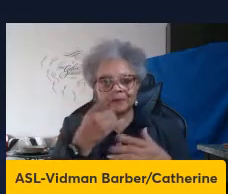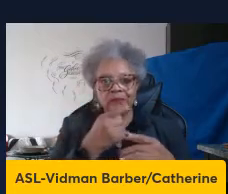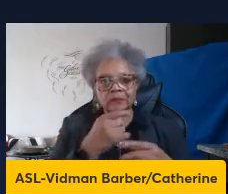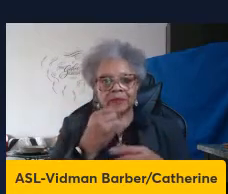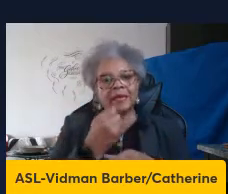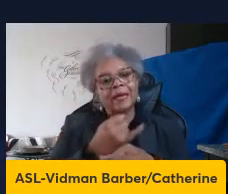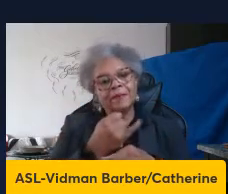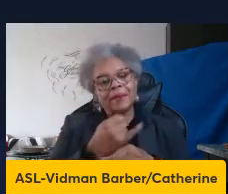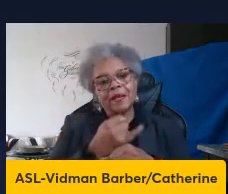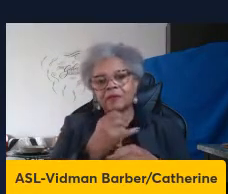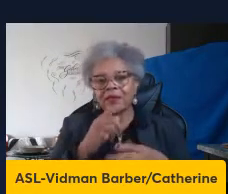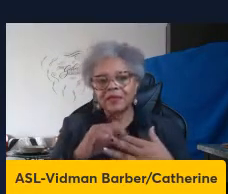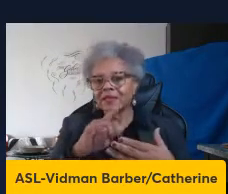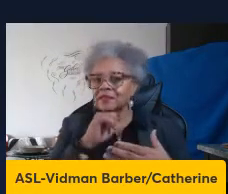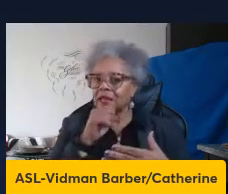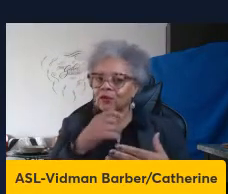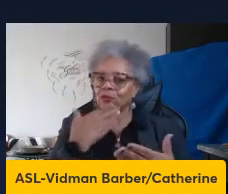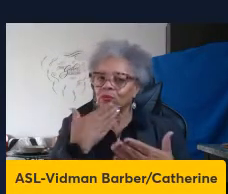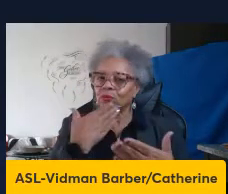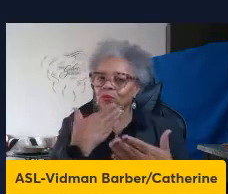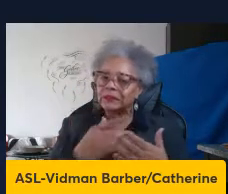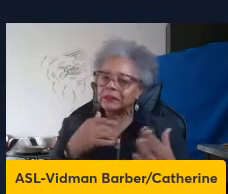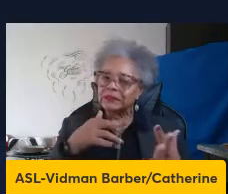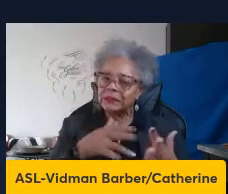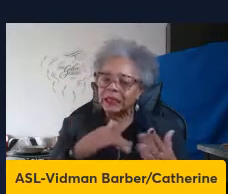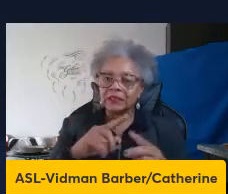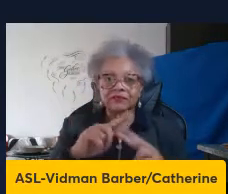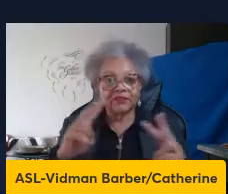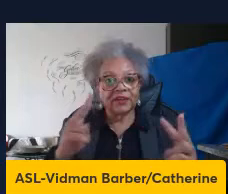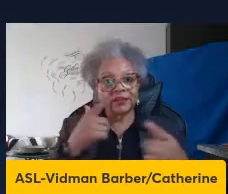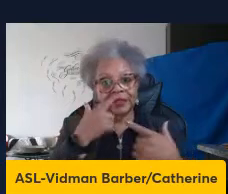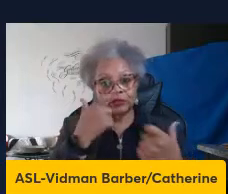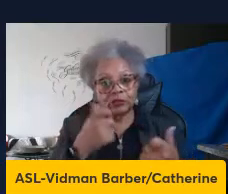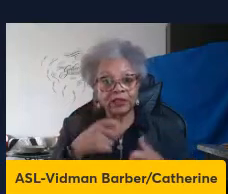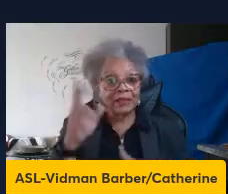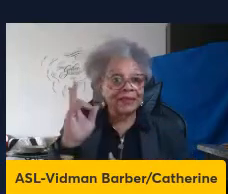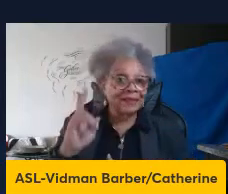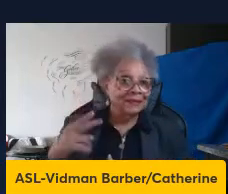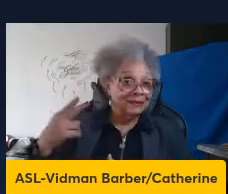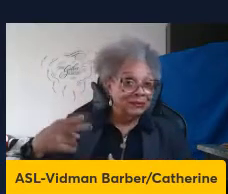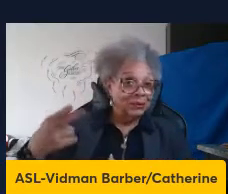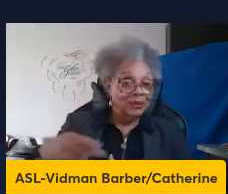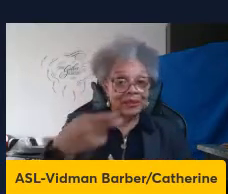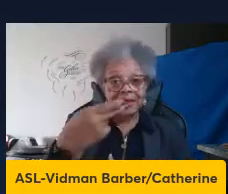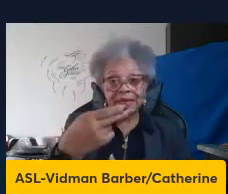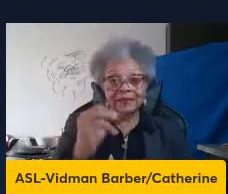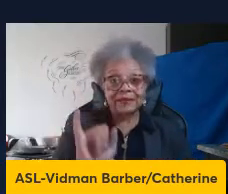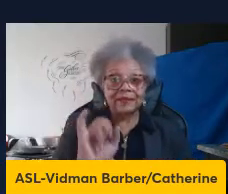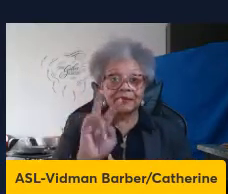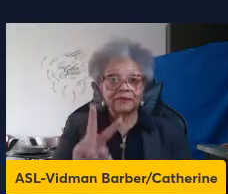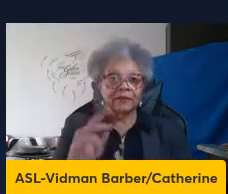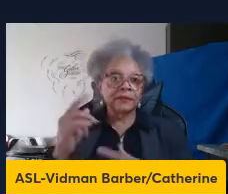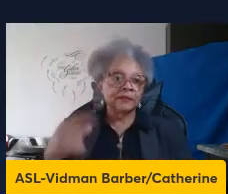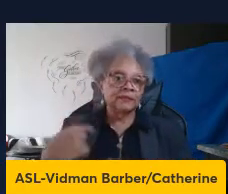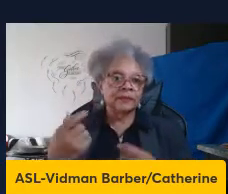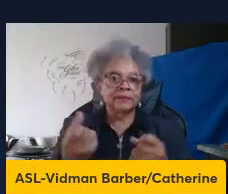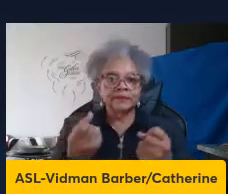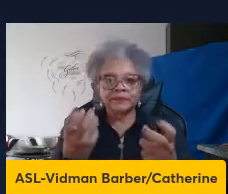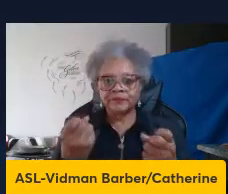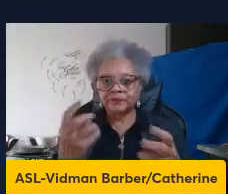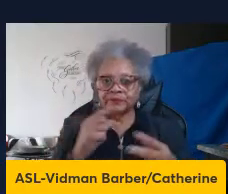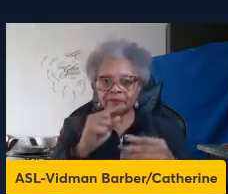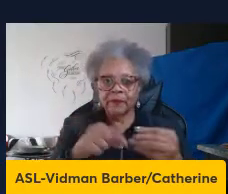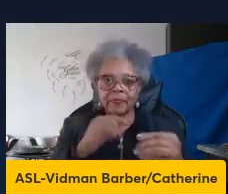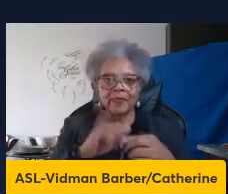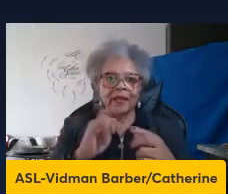which is not well studied, but really, really interesting. So historically, HIV has been mostly thought about how it